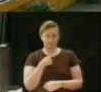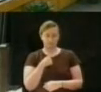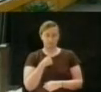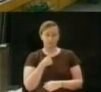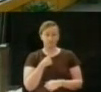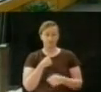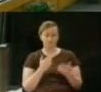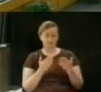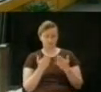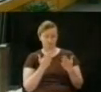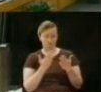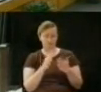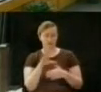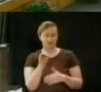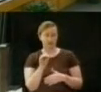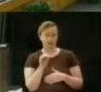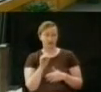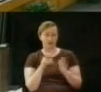Thank you, Mr. Chairman.